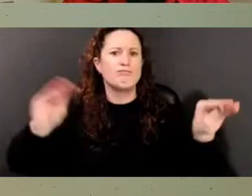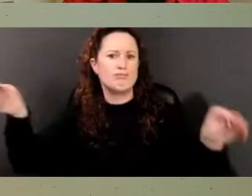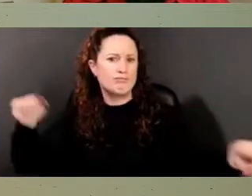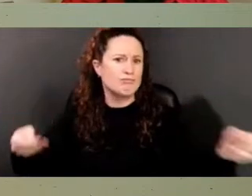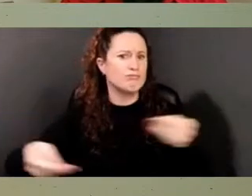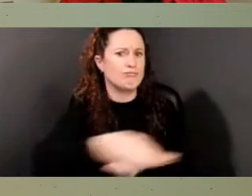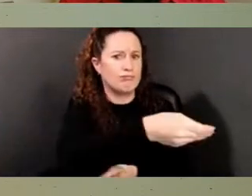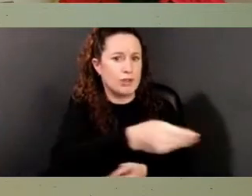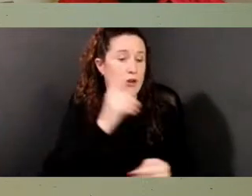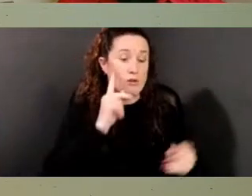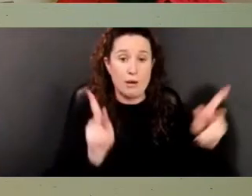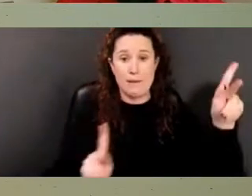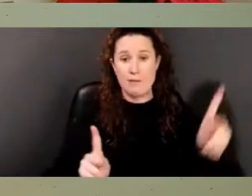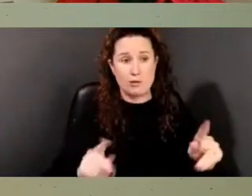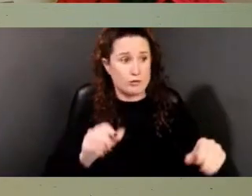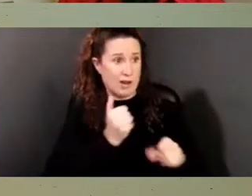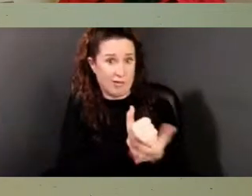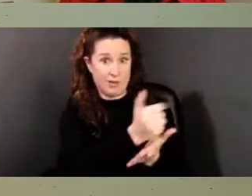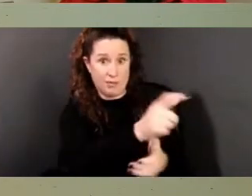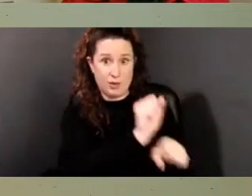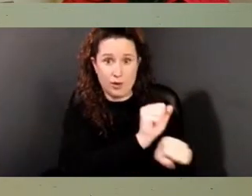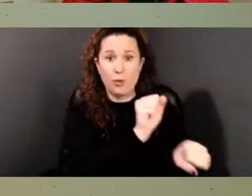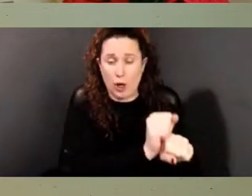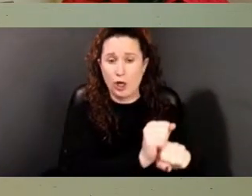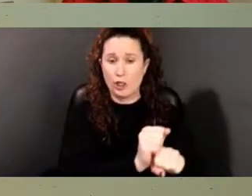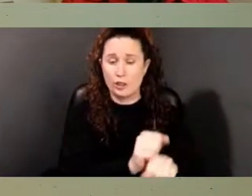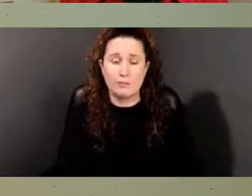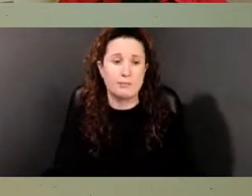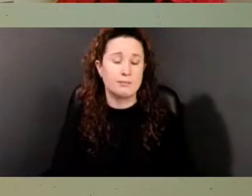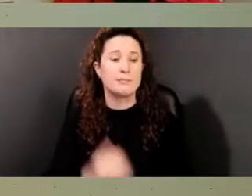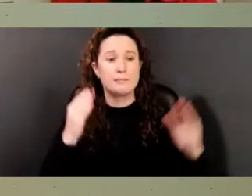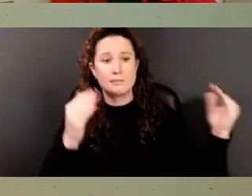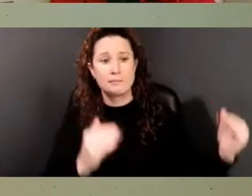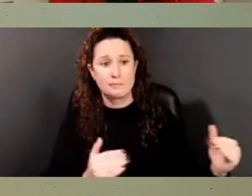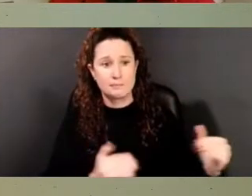them fulfill their lease agreements. Next slide.